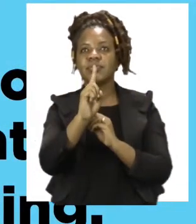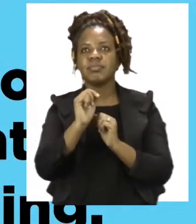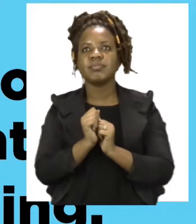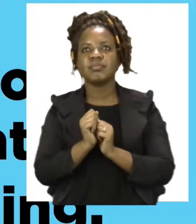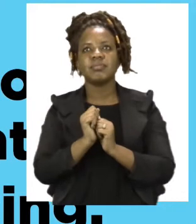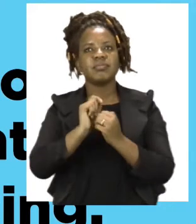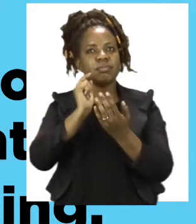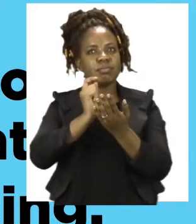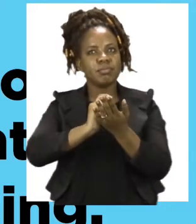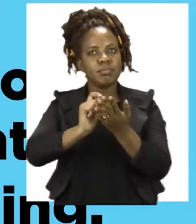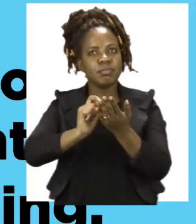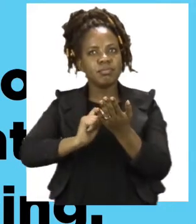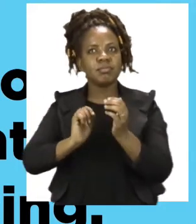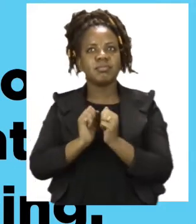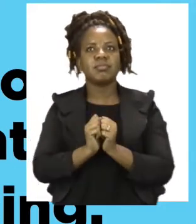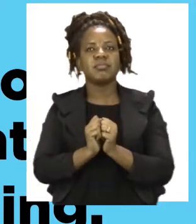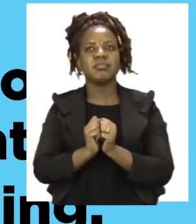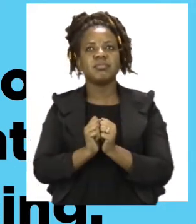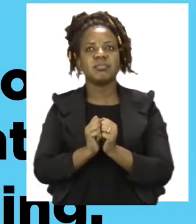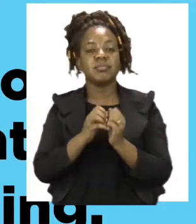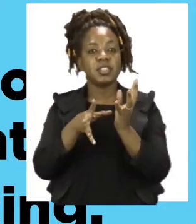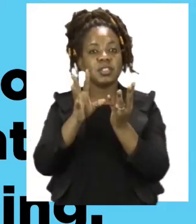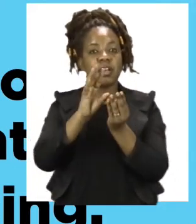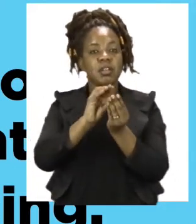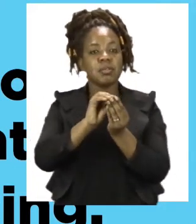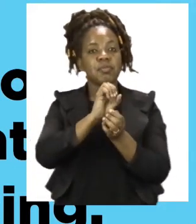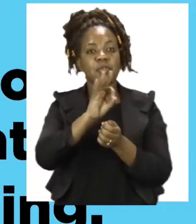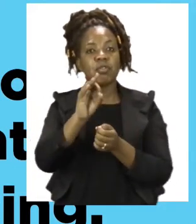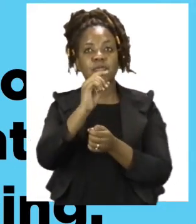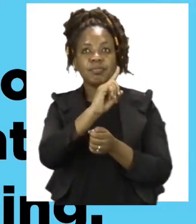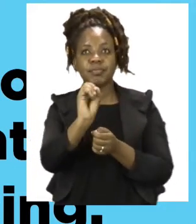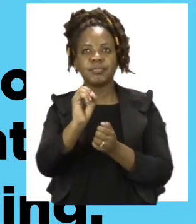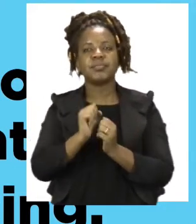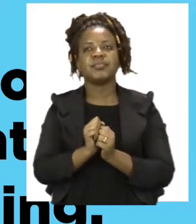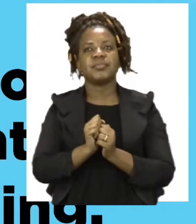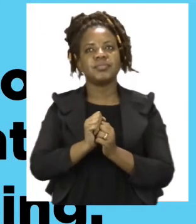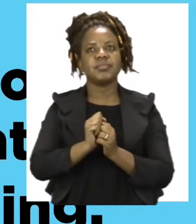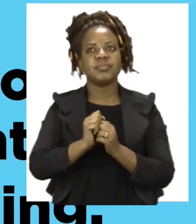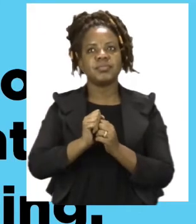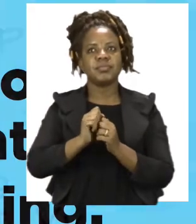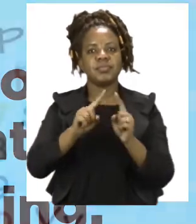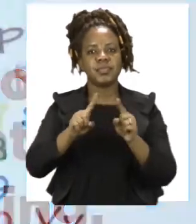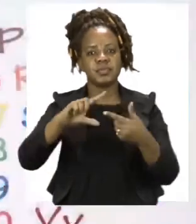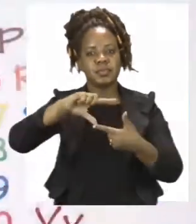creative writing and sums of 10 as well as shapes.